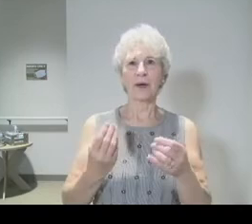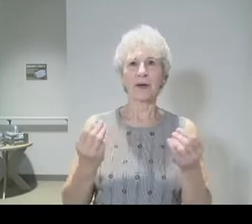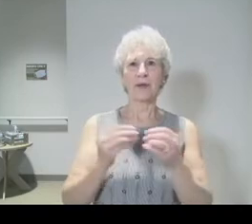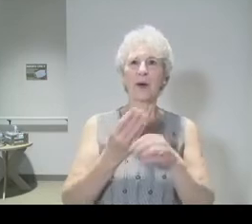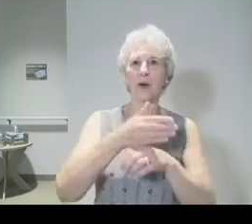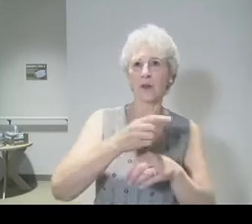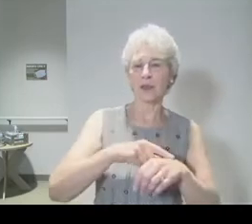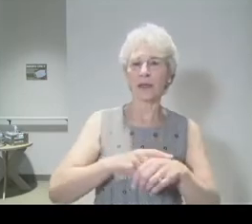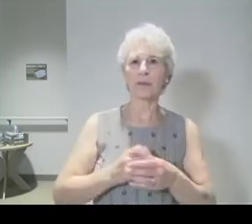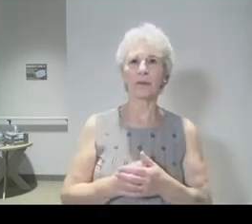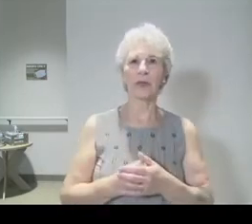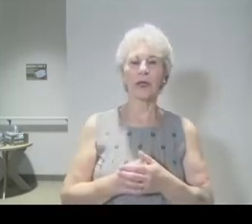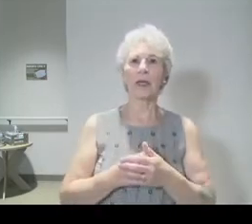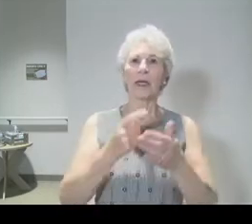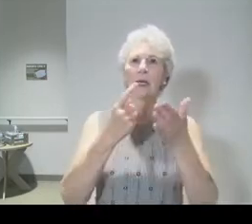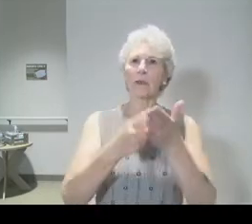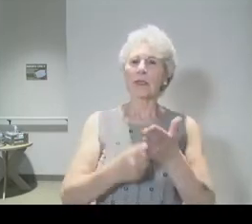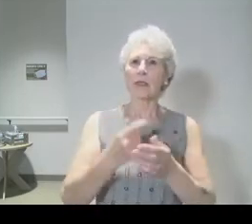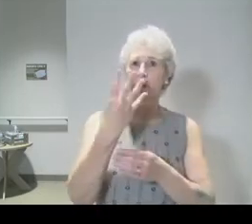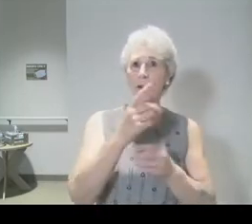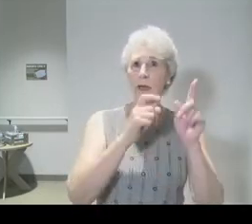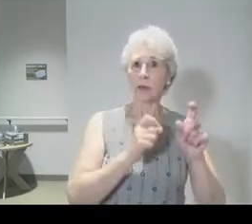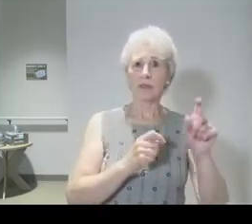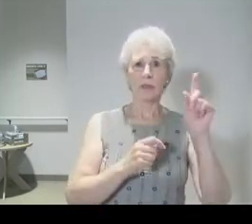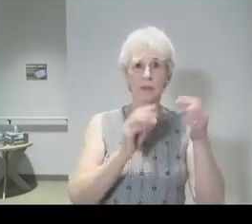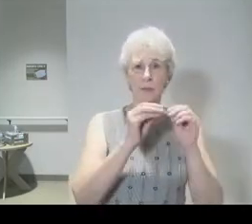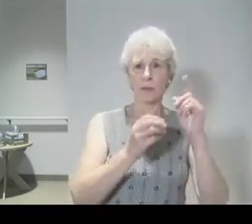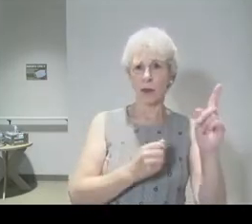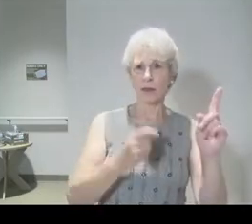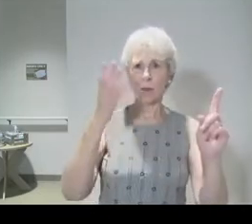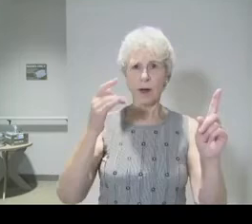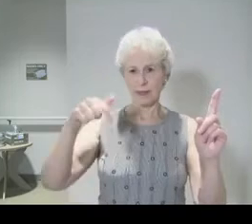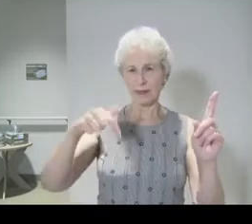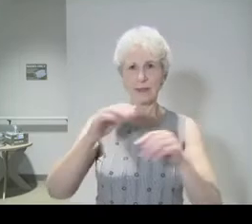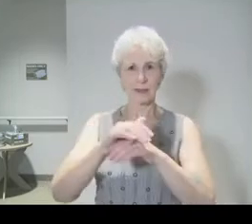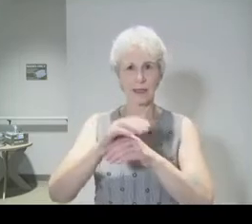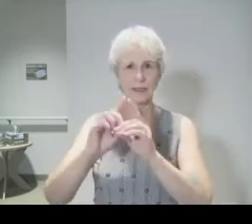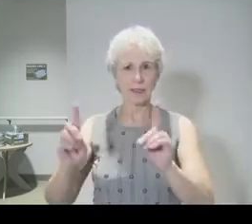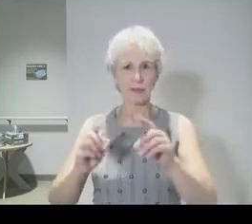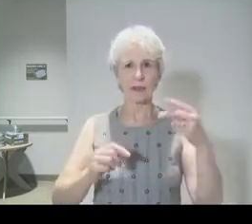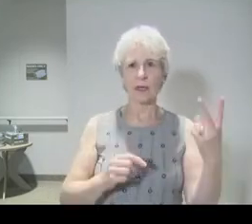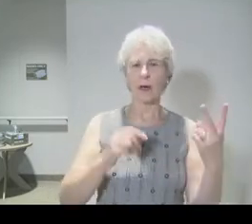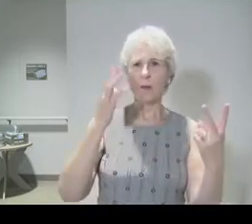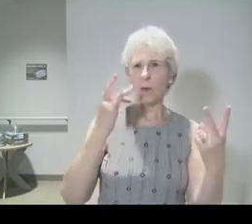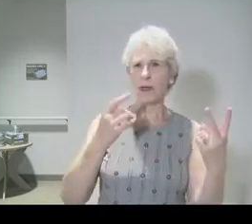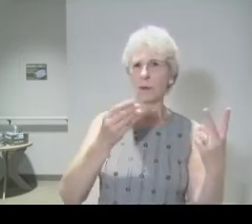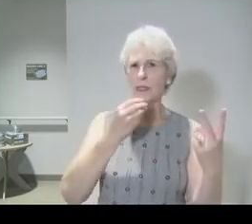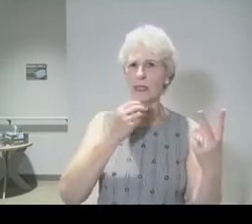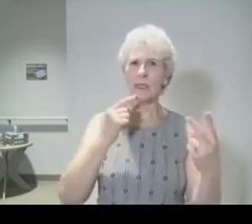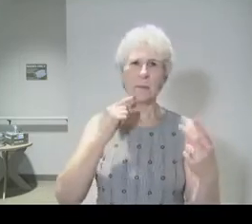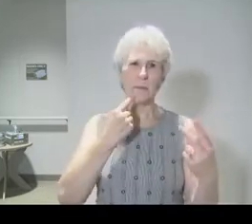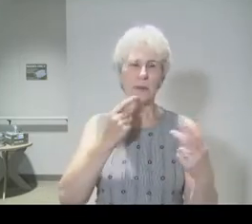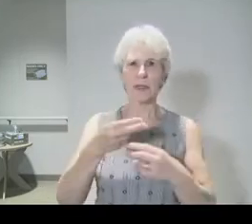But he would go over four questions. Why is this night different? And on this night, we eat bitter herbs. Why? On this